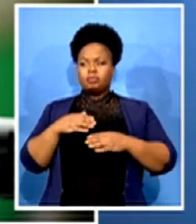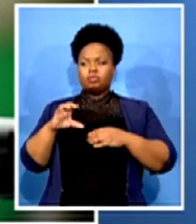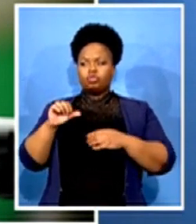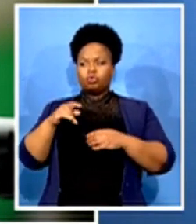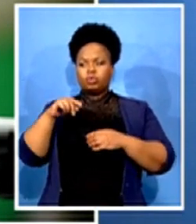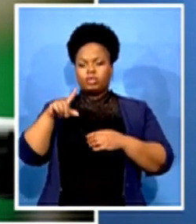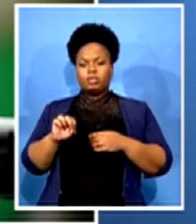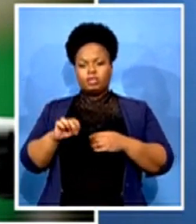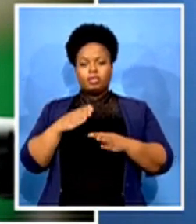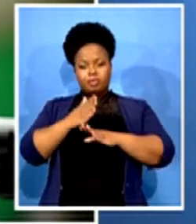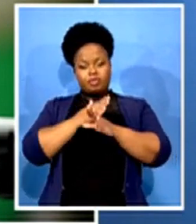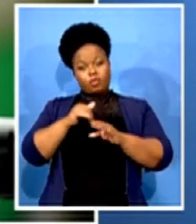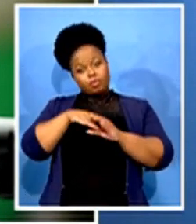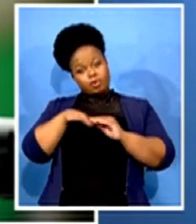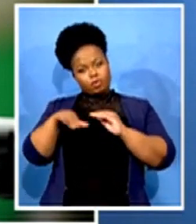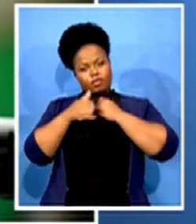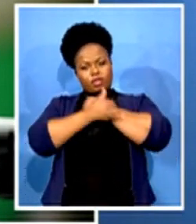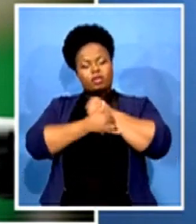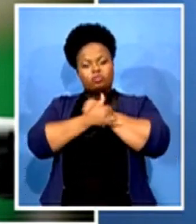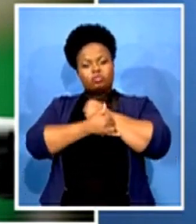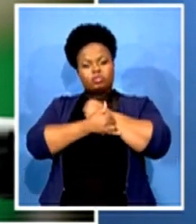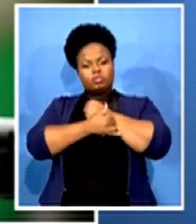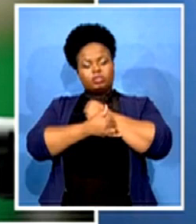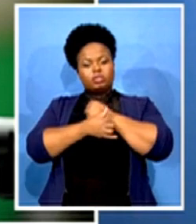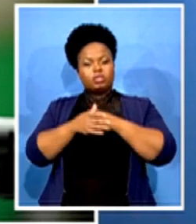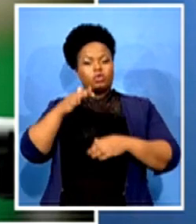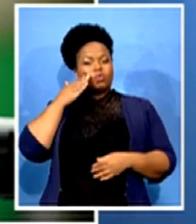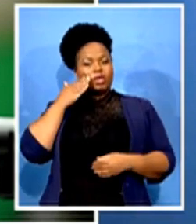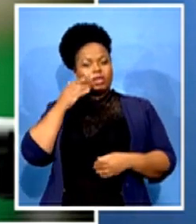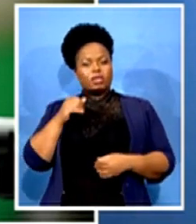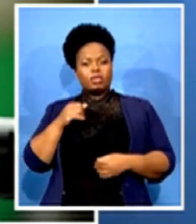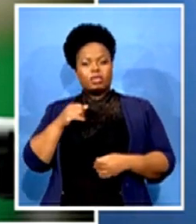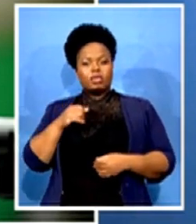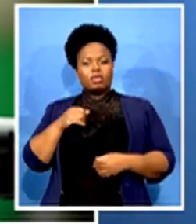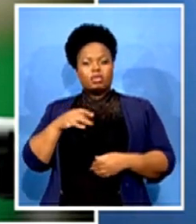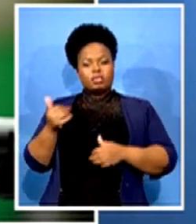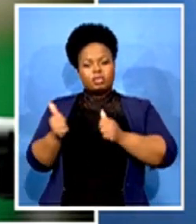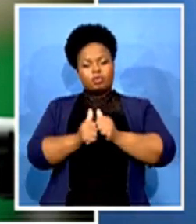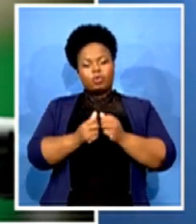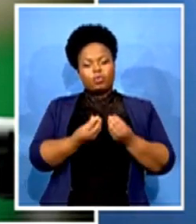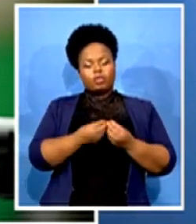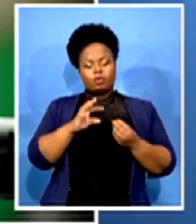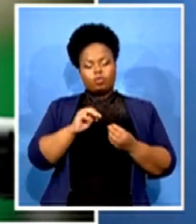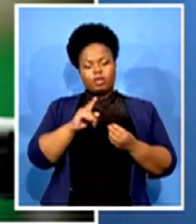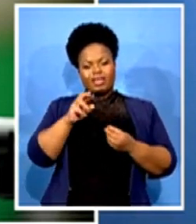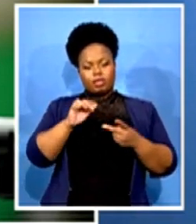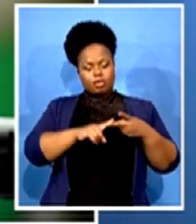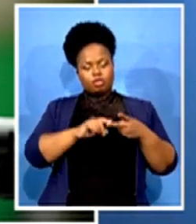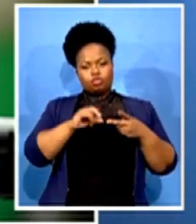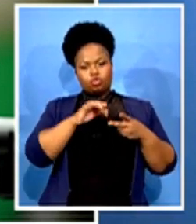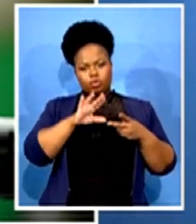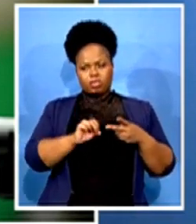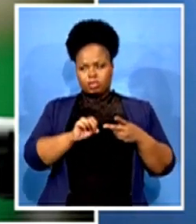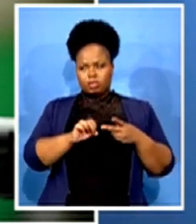back from exile Steve Choate and Lulegi George linked up again. And the minister of sport